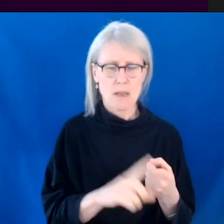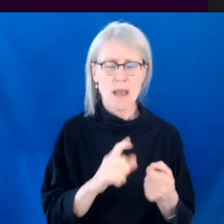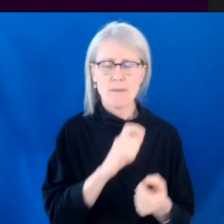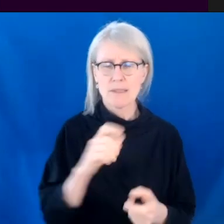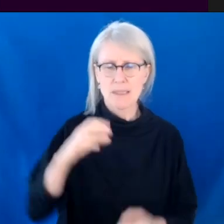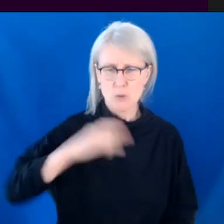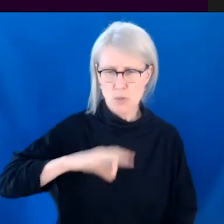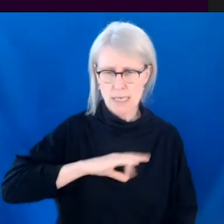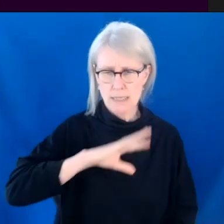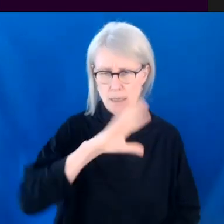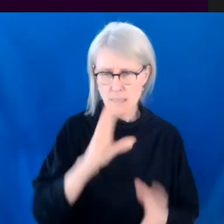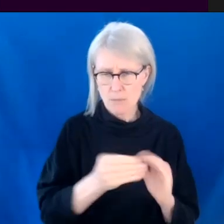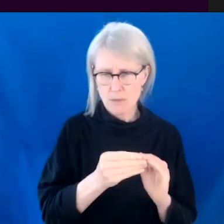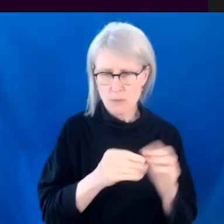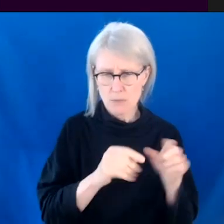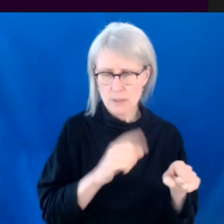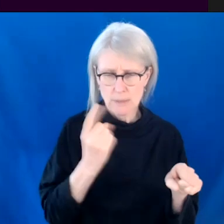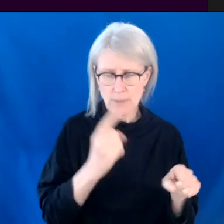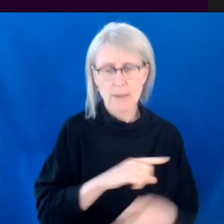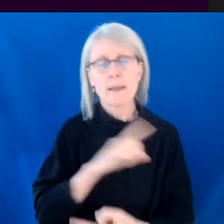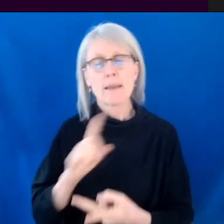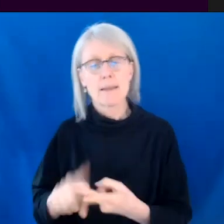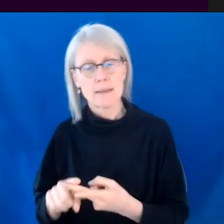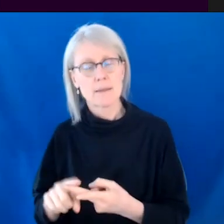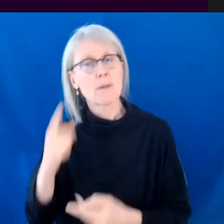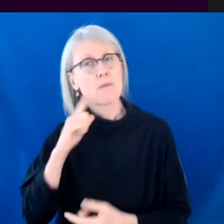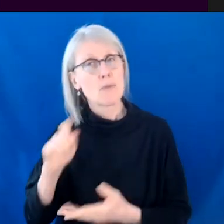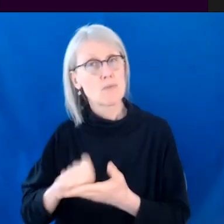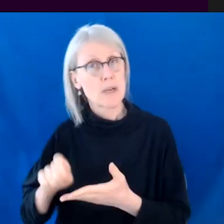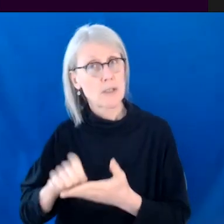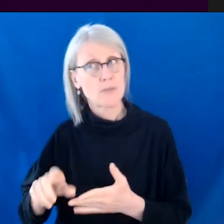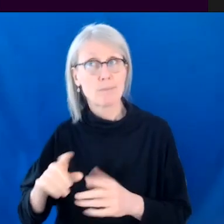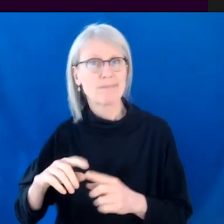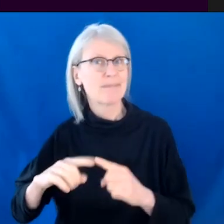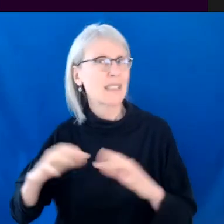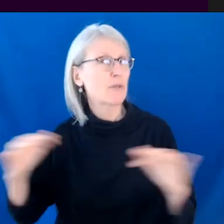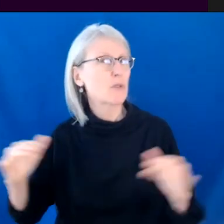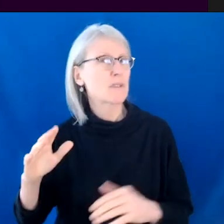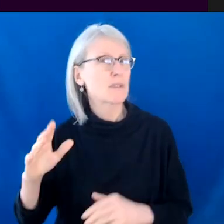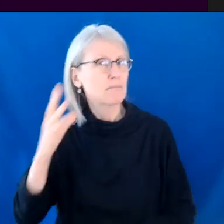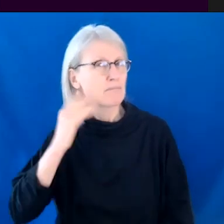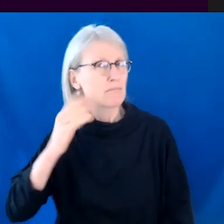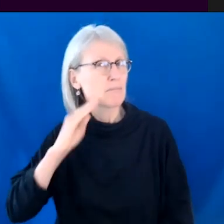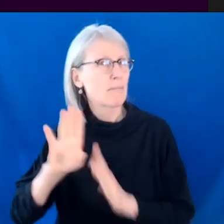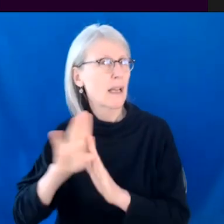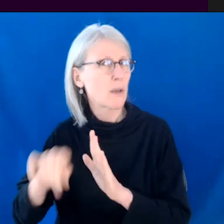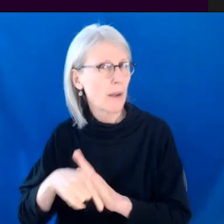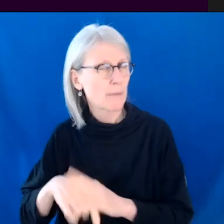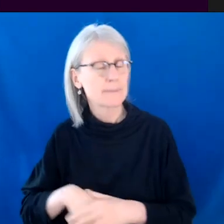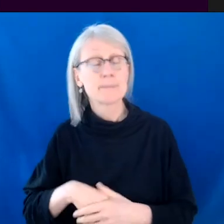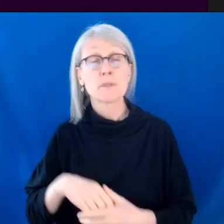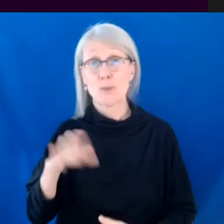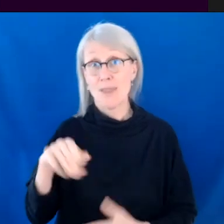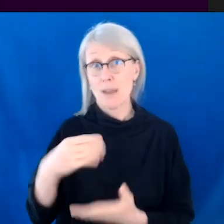credits. And the other one, um, is for, uh, writers from diverse backgrounds. Um, and so right now, so I applied for